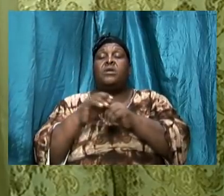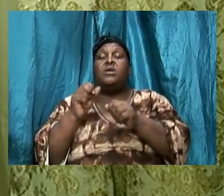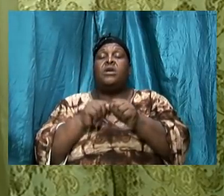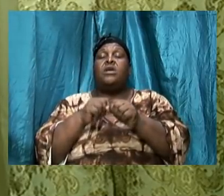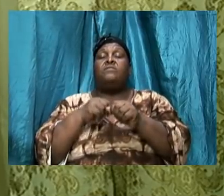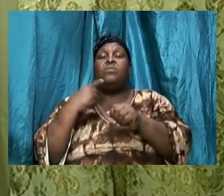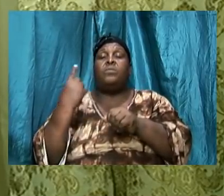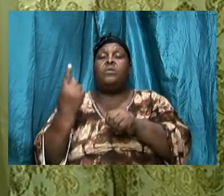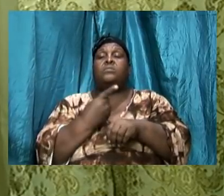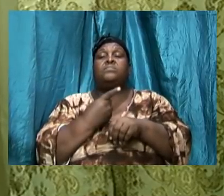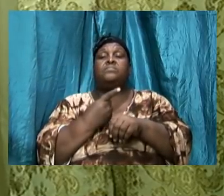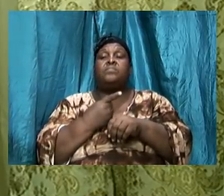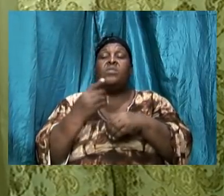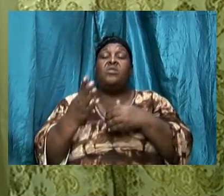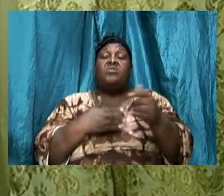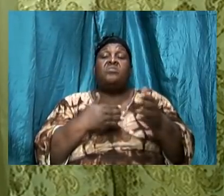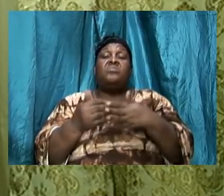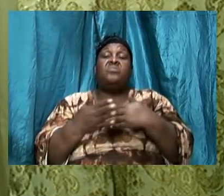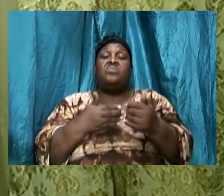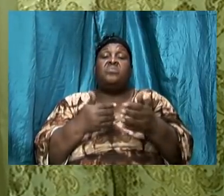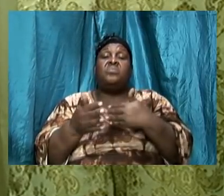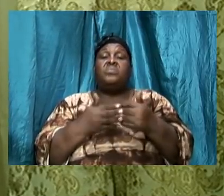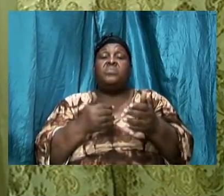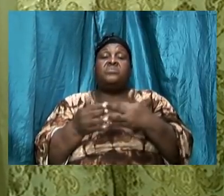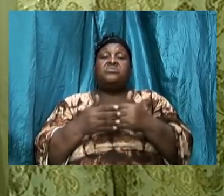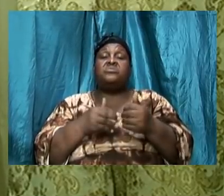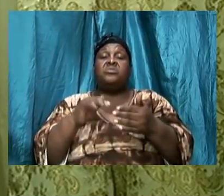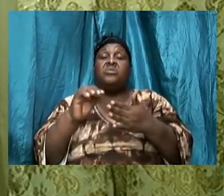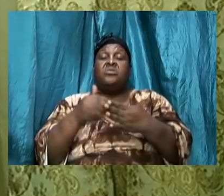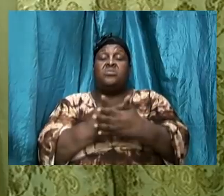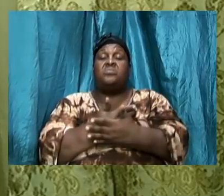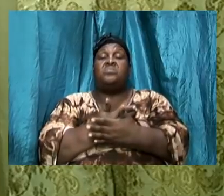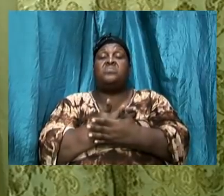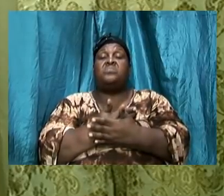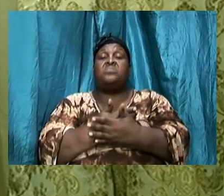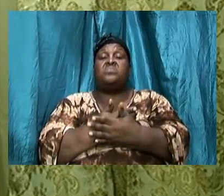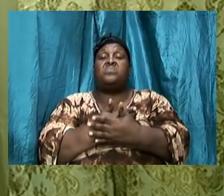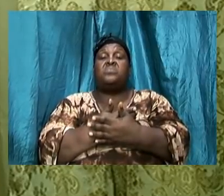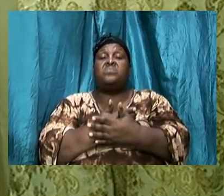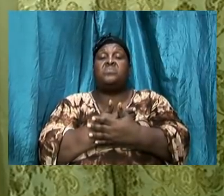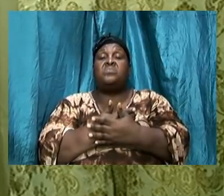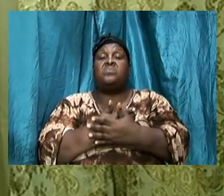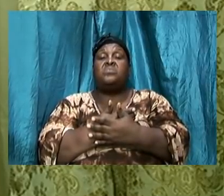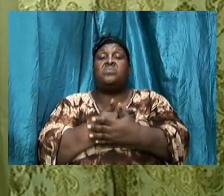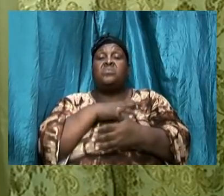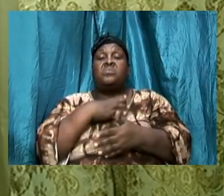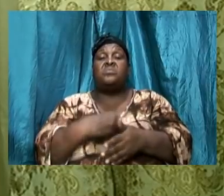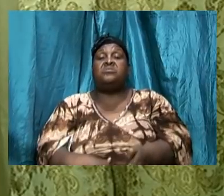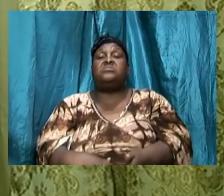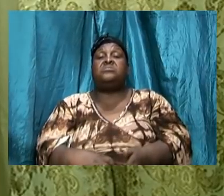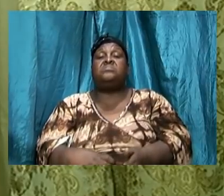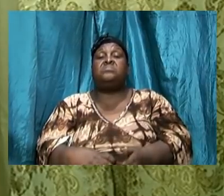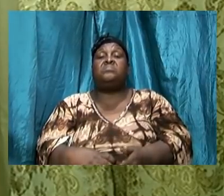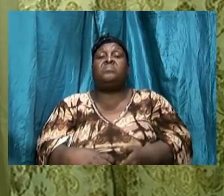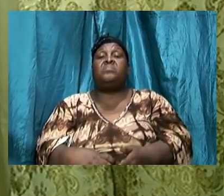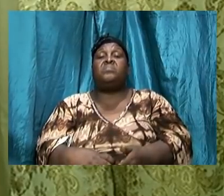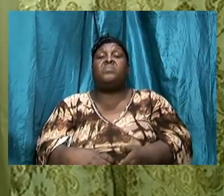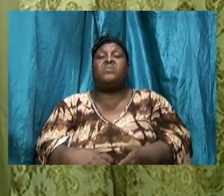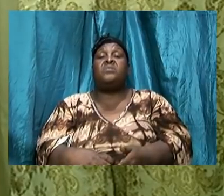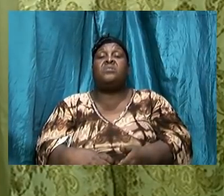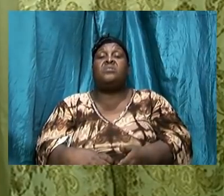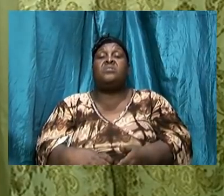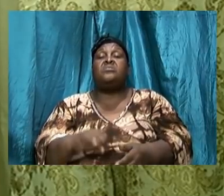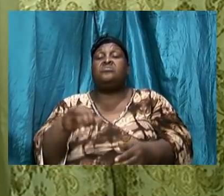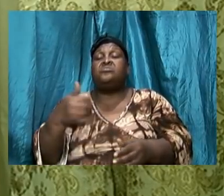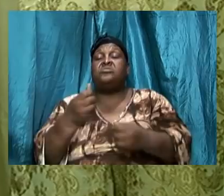for those that are new converts just recently